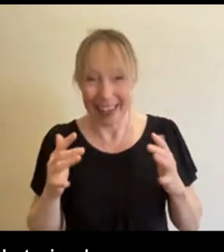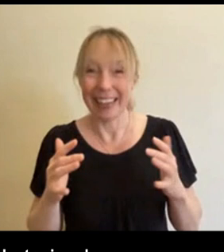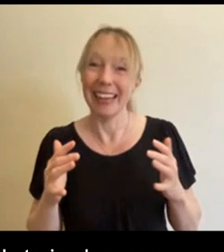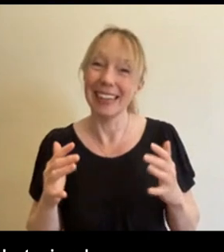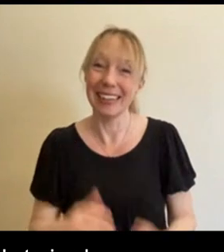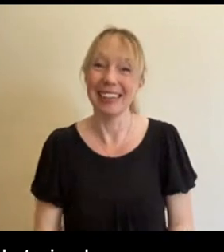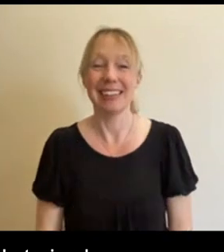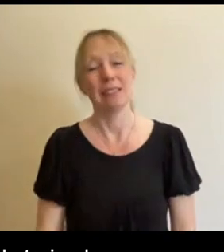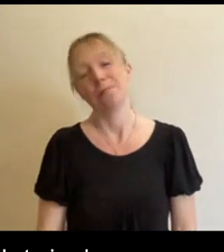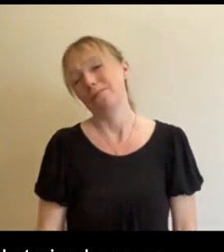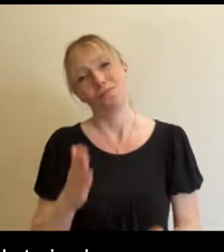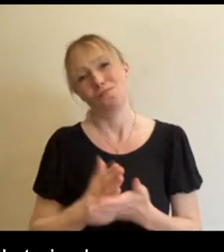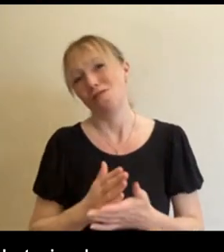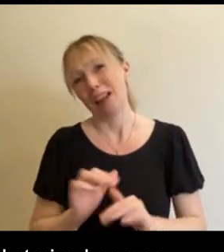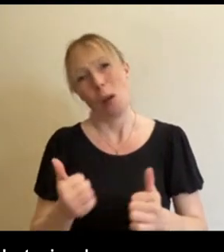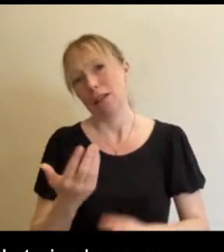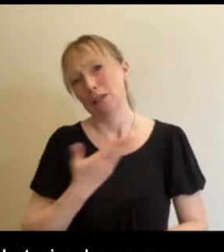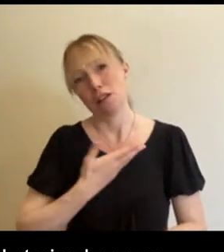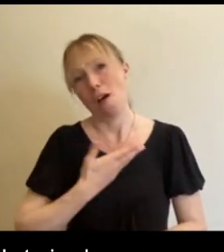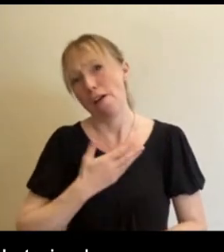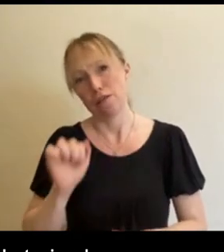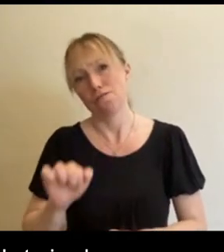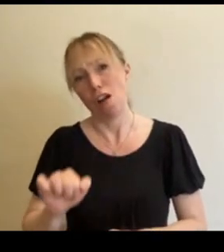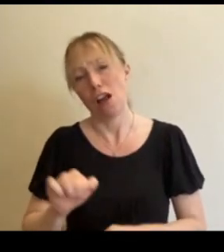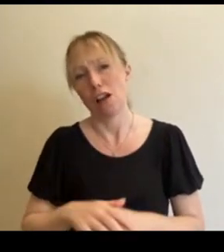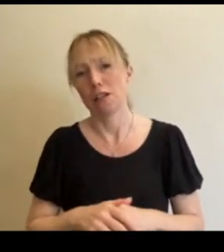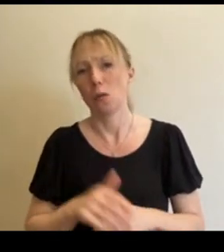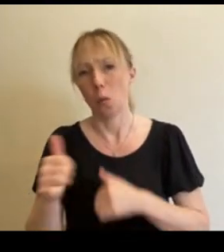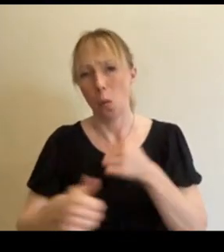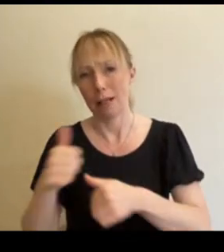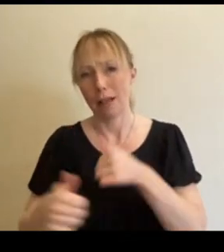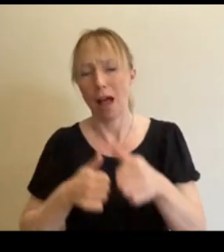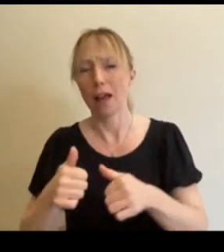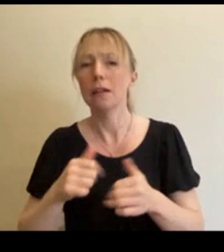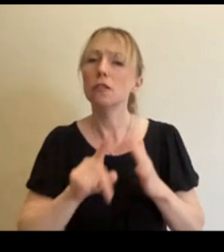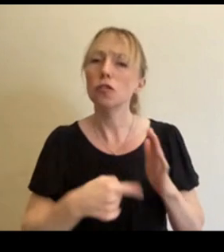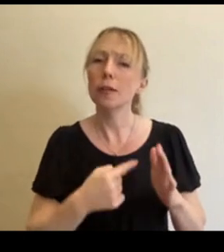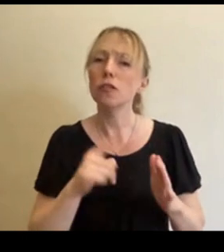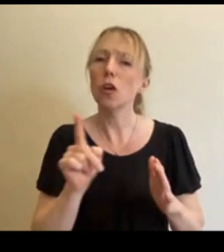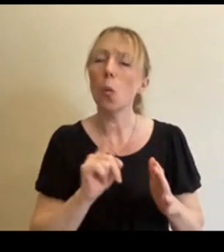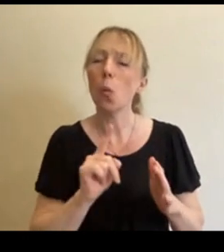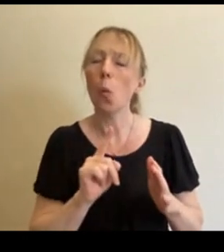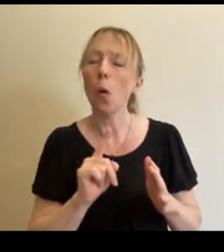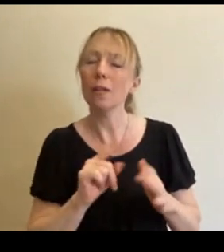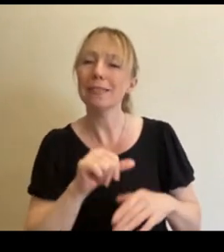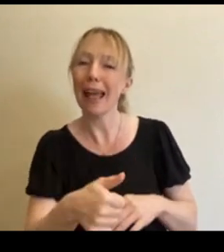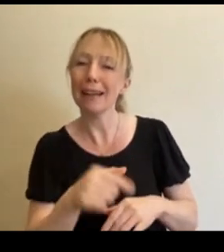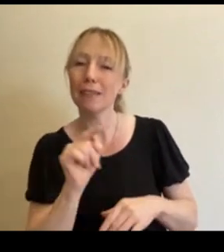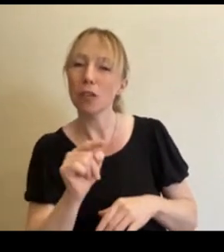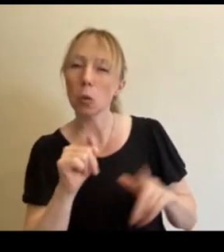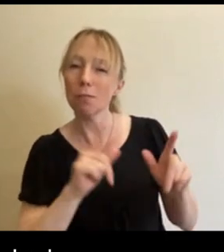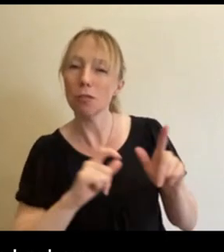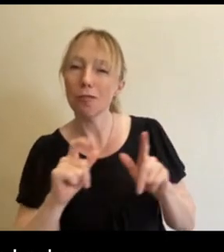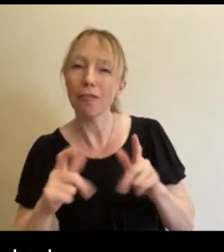It's so well-deserved, Yopi, seriously. Well done to you. And can I ask you, Jamisha, what you might be turning your attentions to now? Do you have